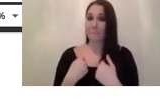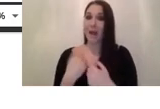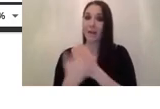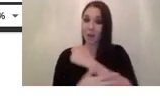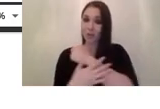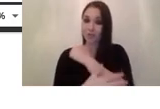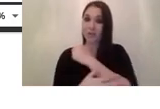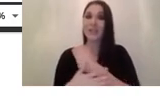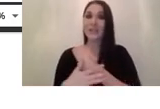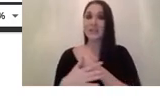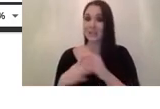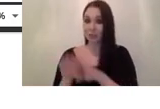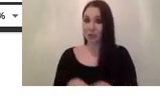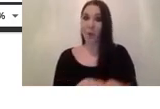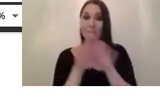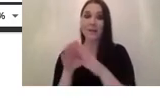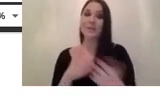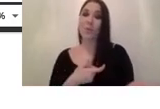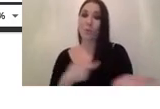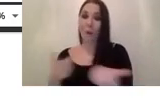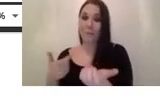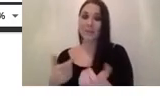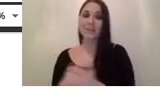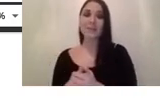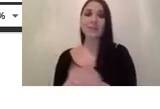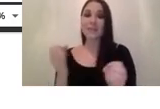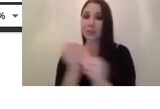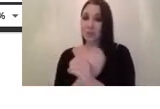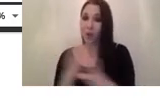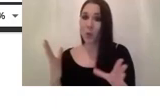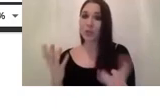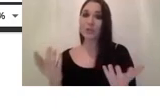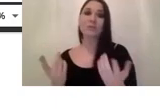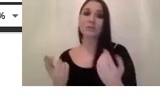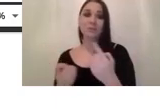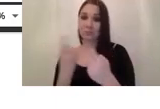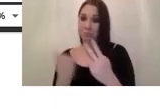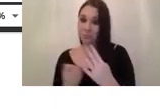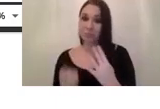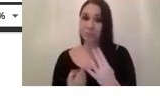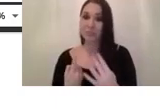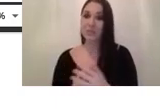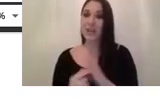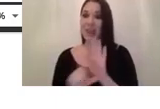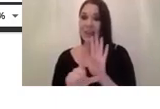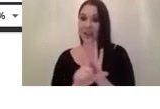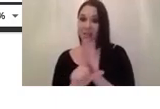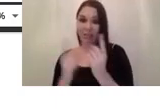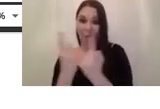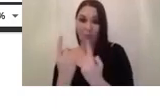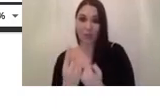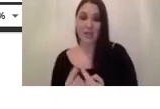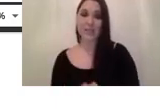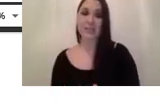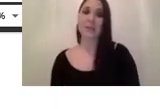weapons explosives and so on and in the and uh as you can see in the comparison of these